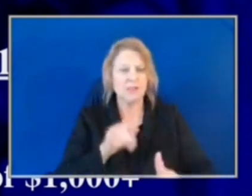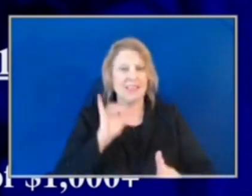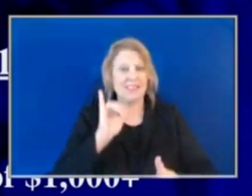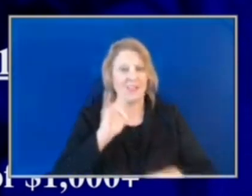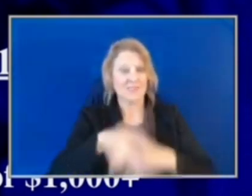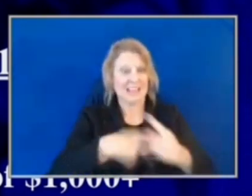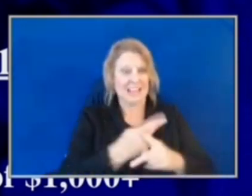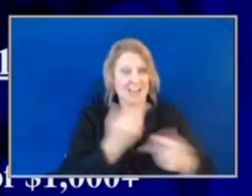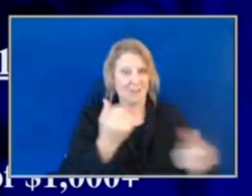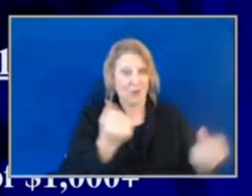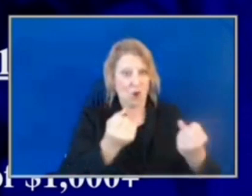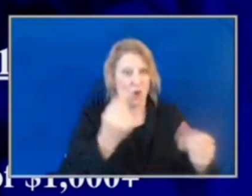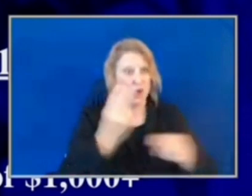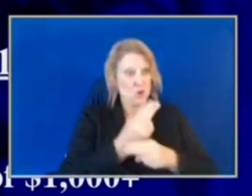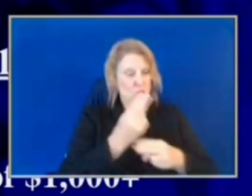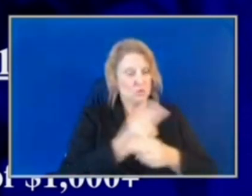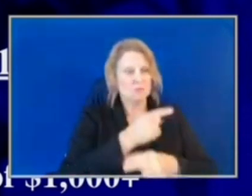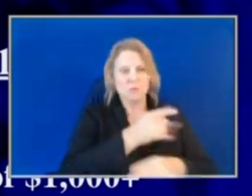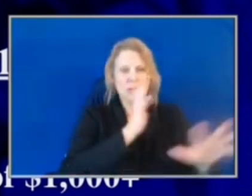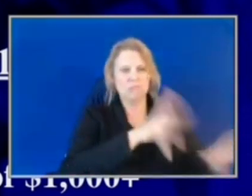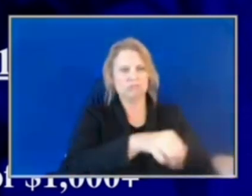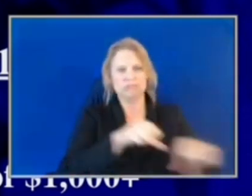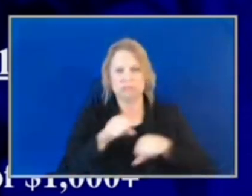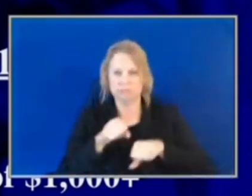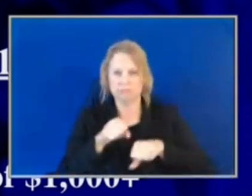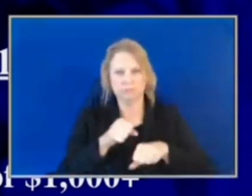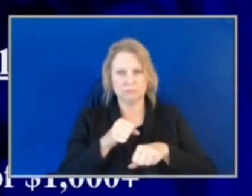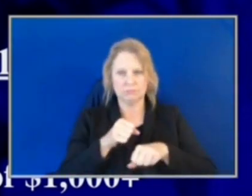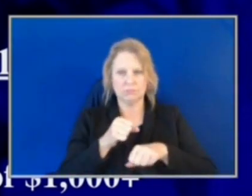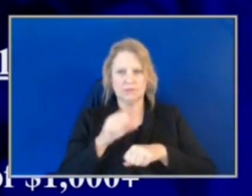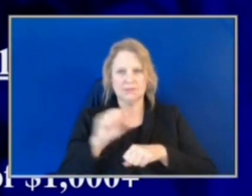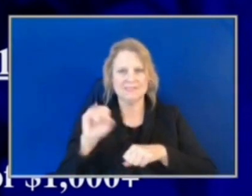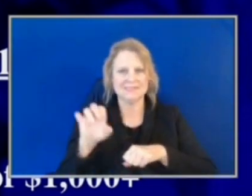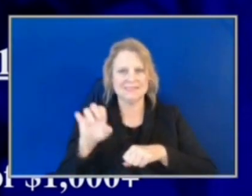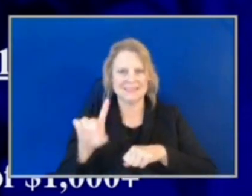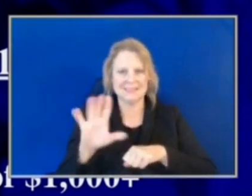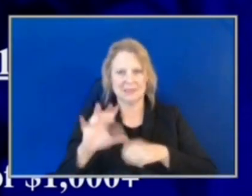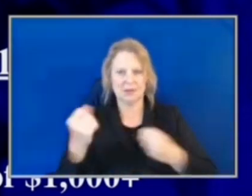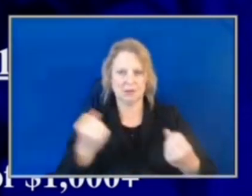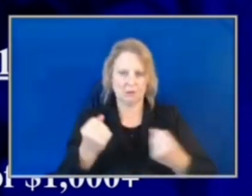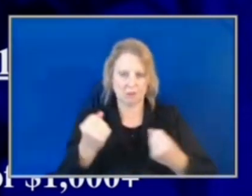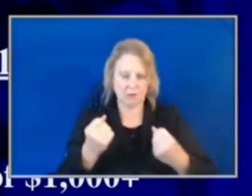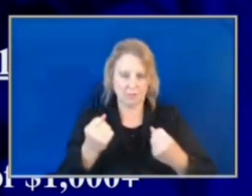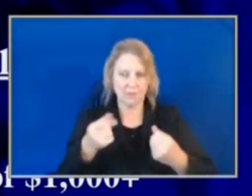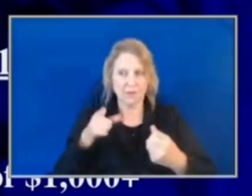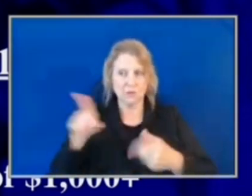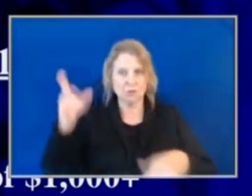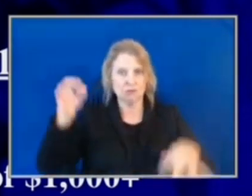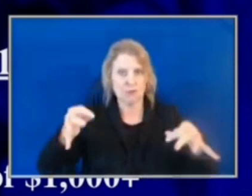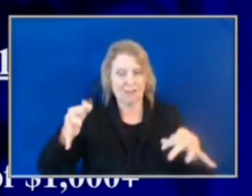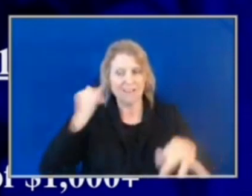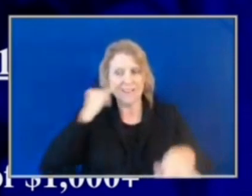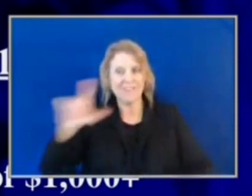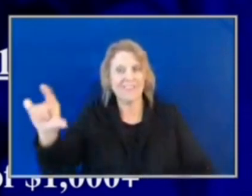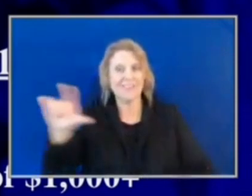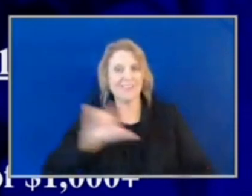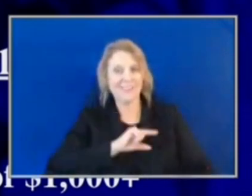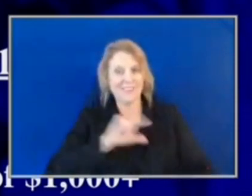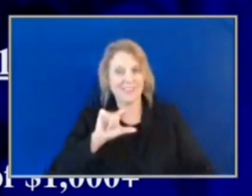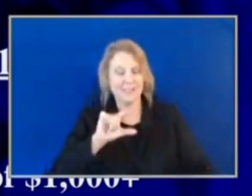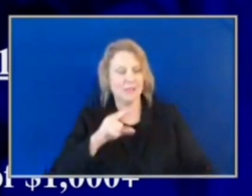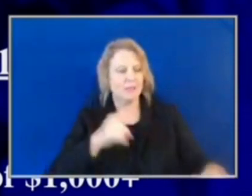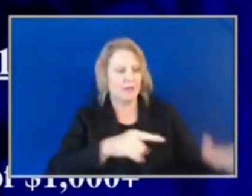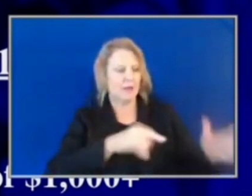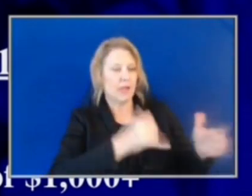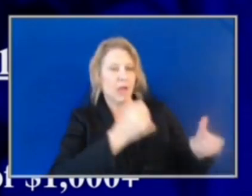and held pending trial of the offenders of the persons operating the vehicle, and if that person is found guilty, the vehicle will be sold at public